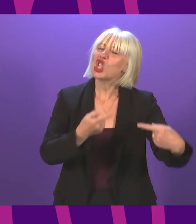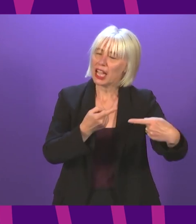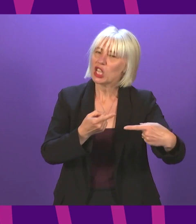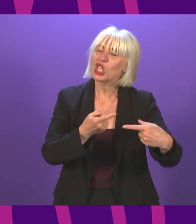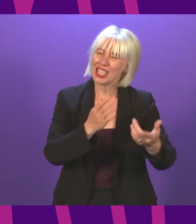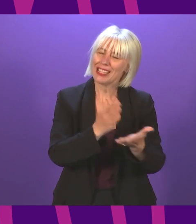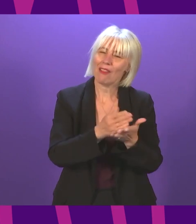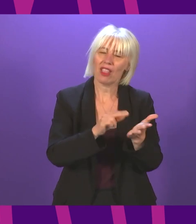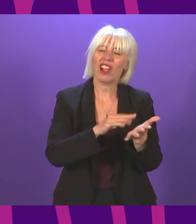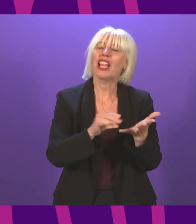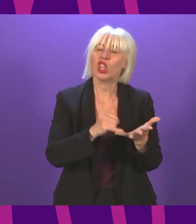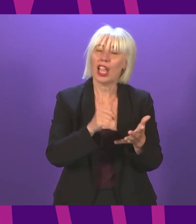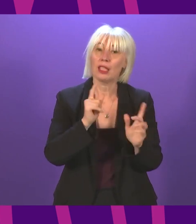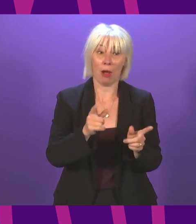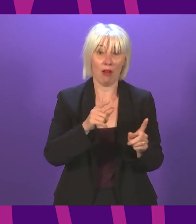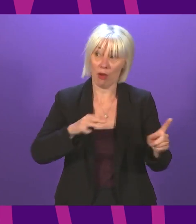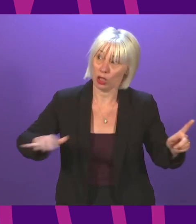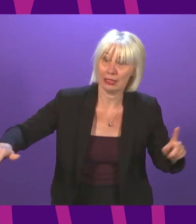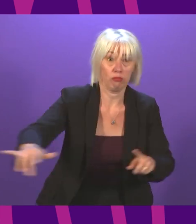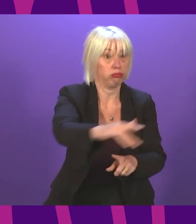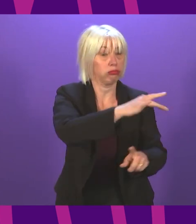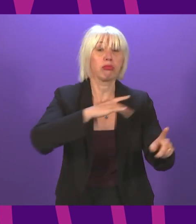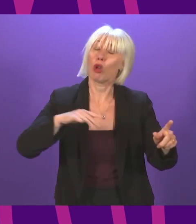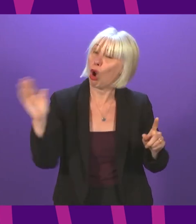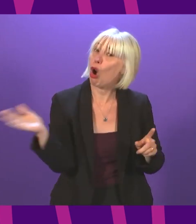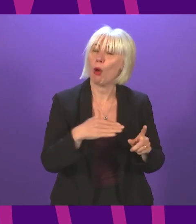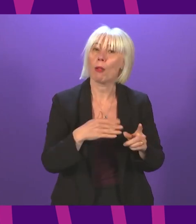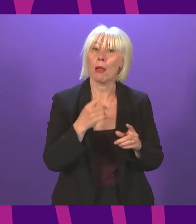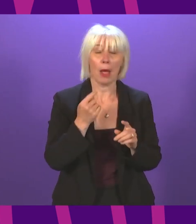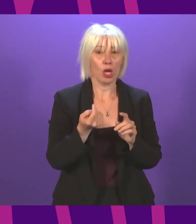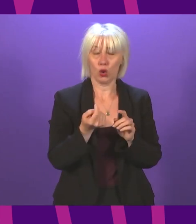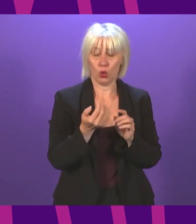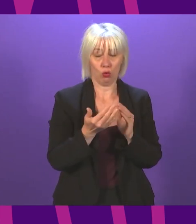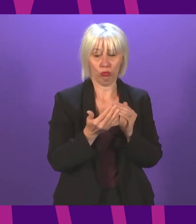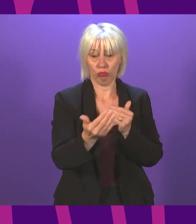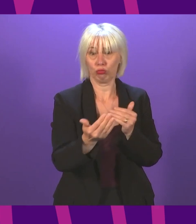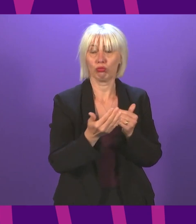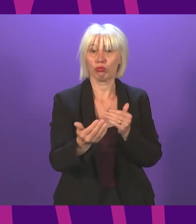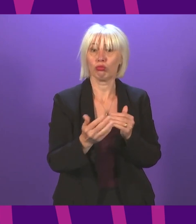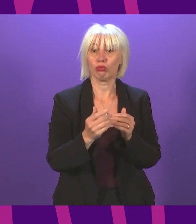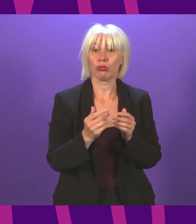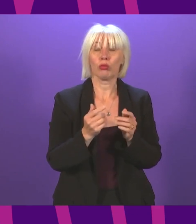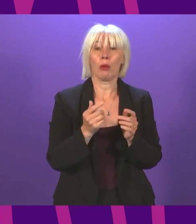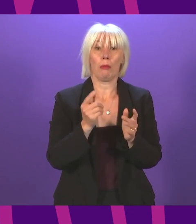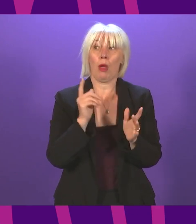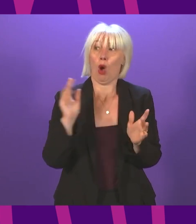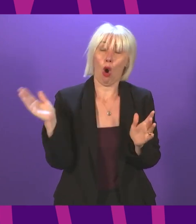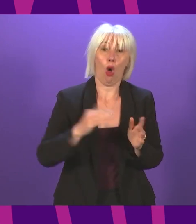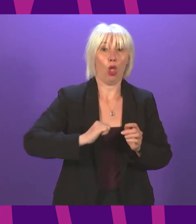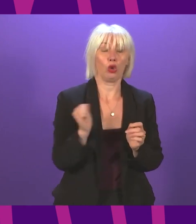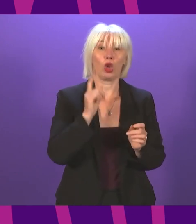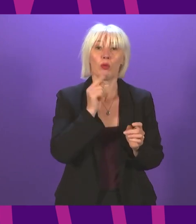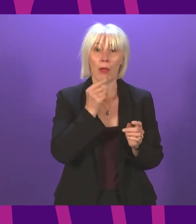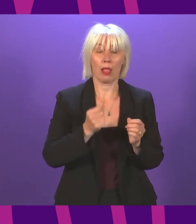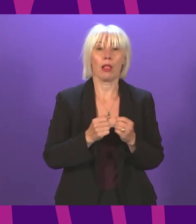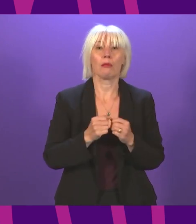particular, but for all of society. But it is only a matter of months that the Scottish people had the opportunity to look at all of